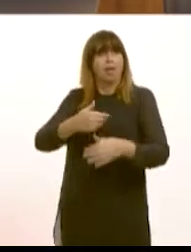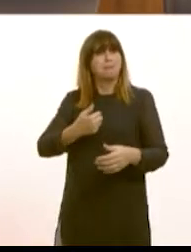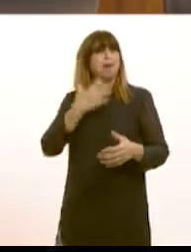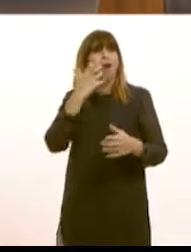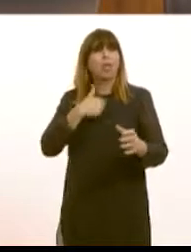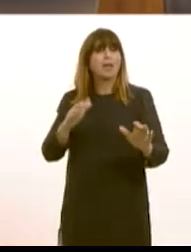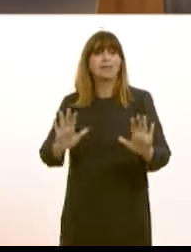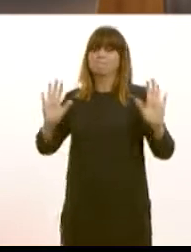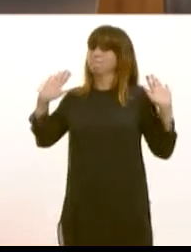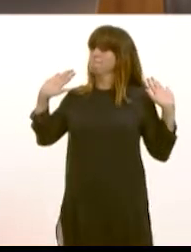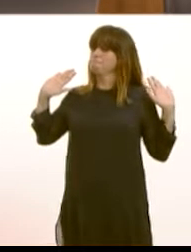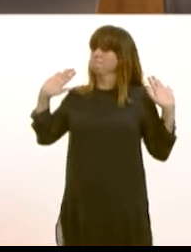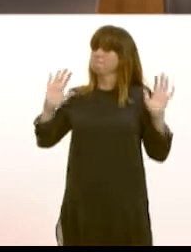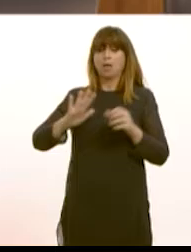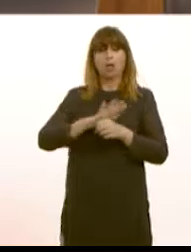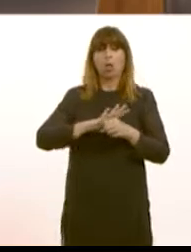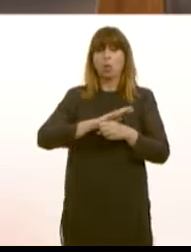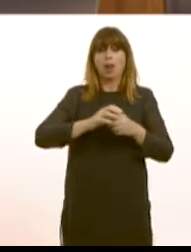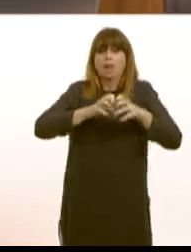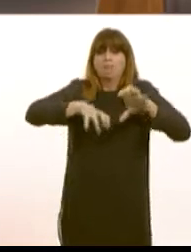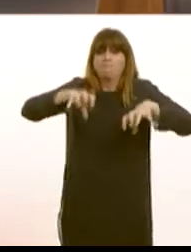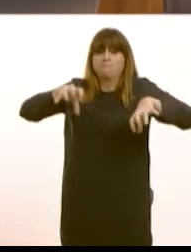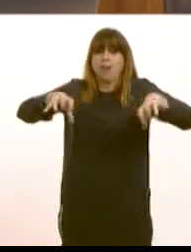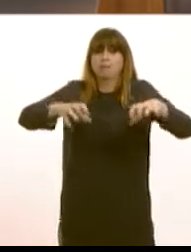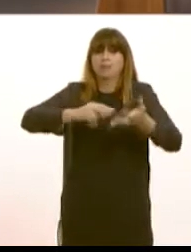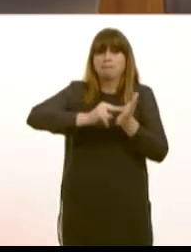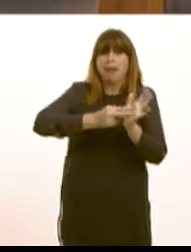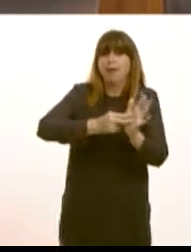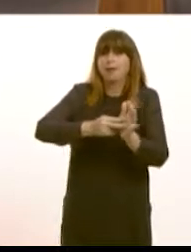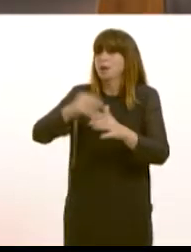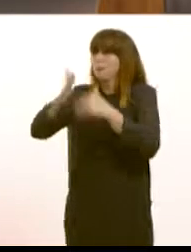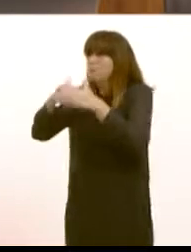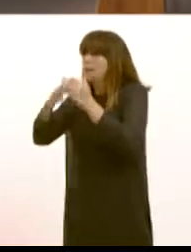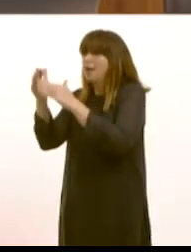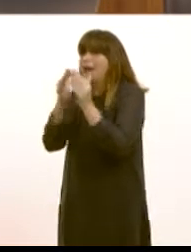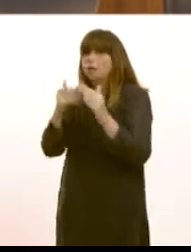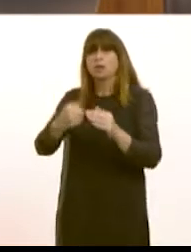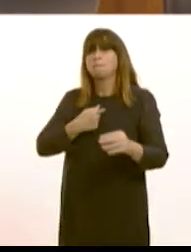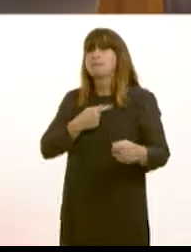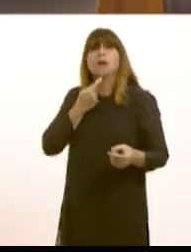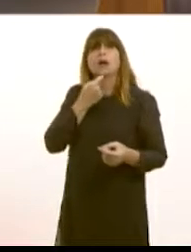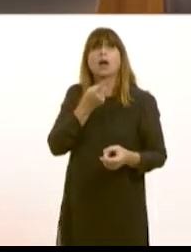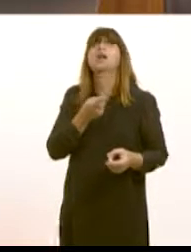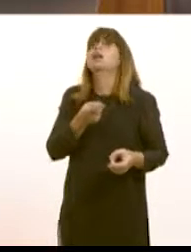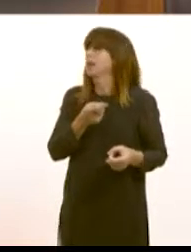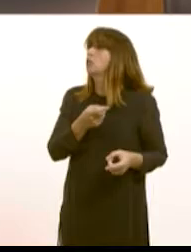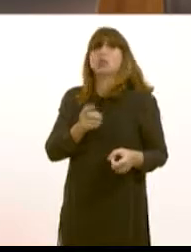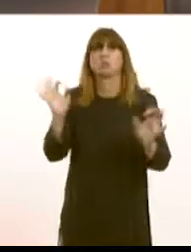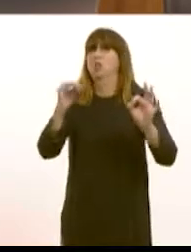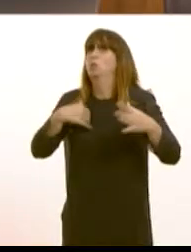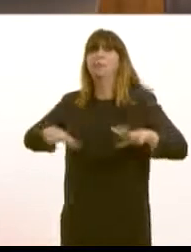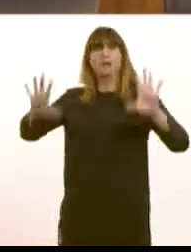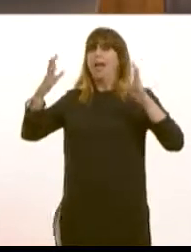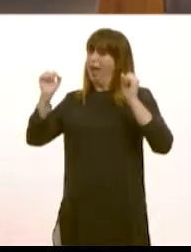on any LDP anywhere in Wales as far as whether they should go ahead or not there's a proper